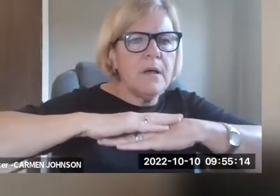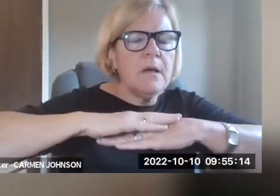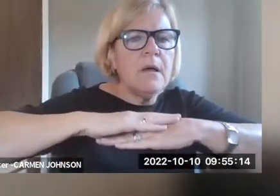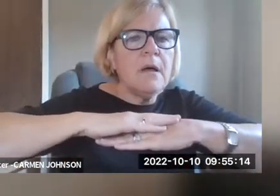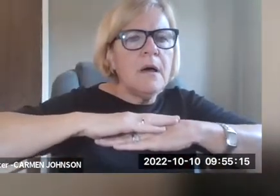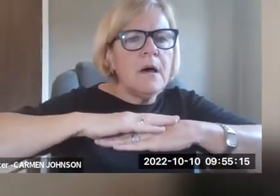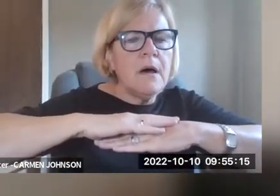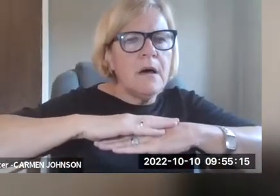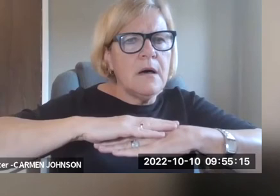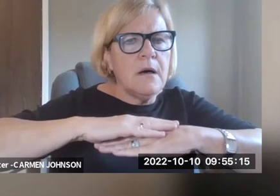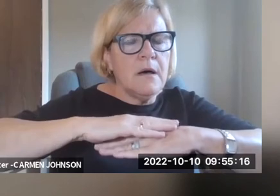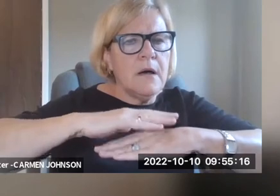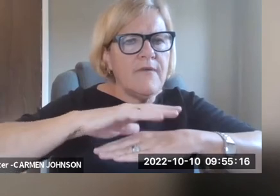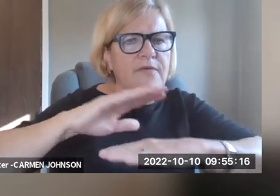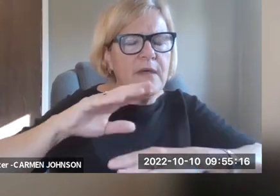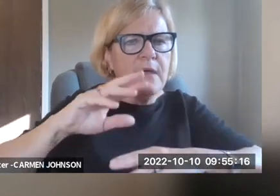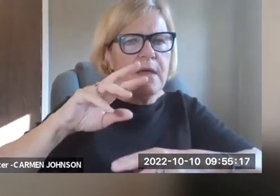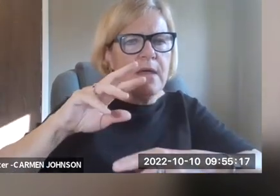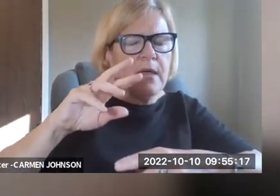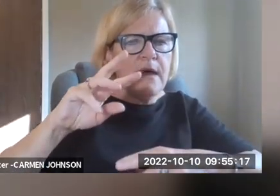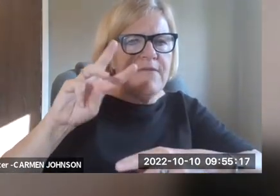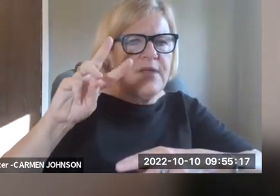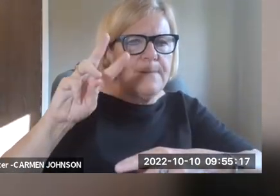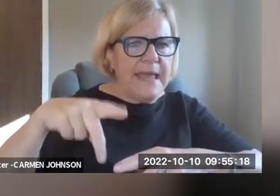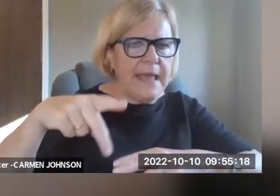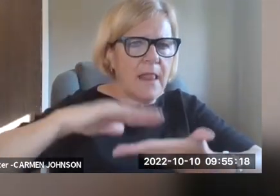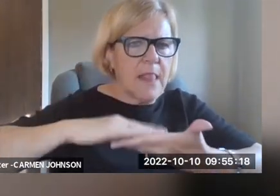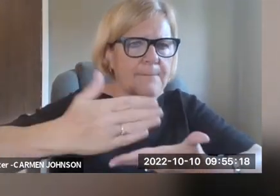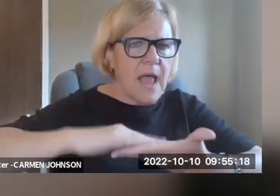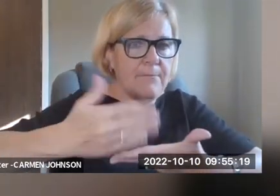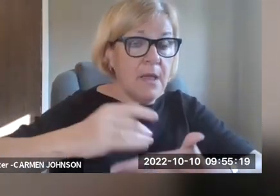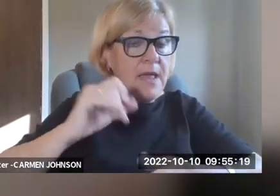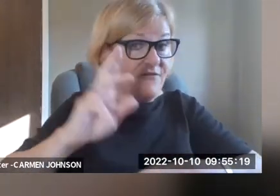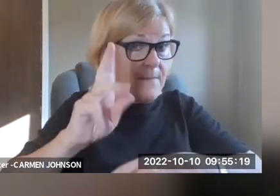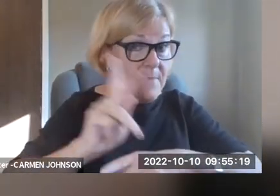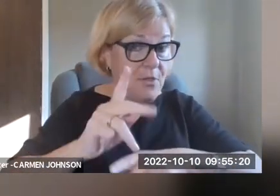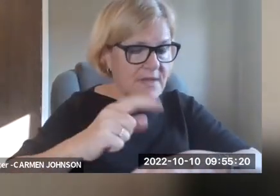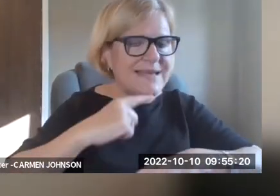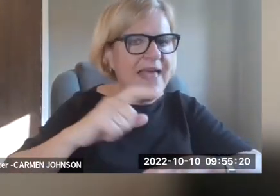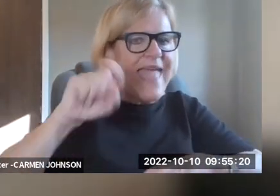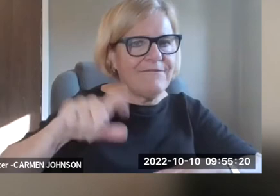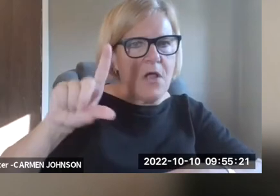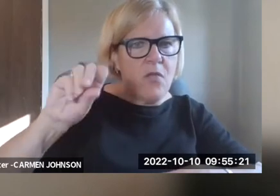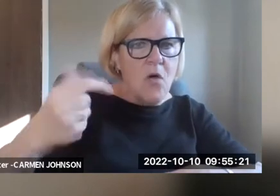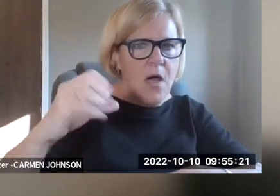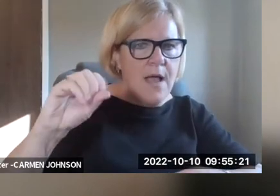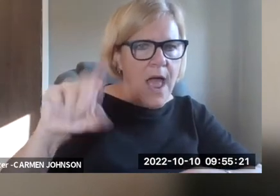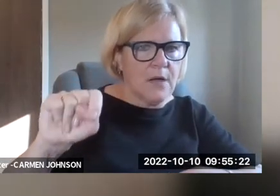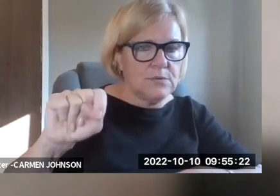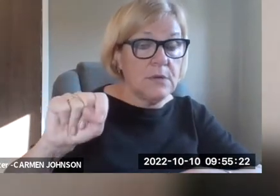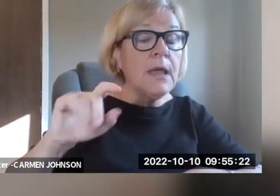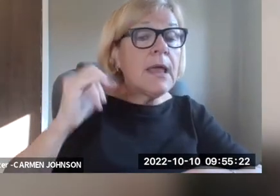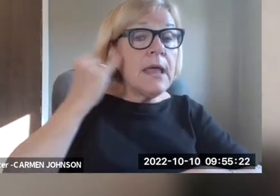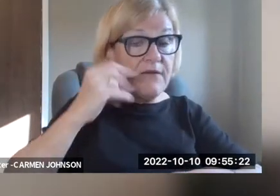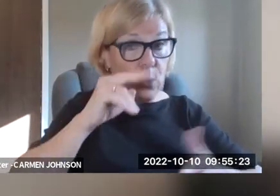So for example, some of this could be very simple. You can put a piece of paper on top of the, um, of the video remote